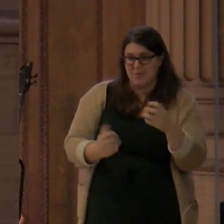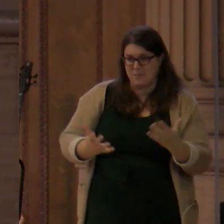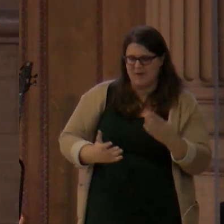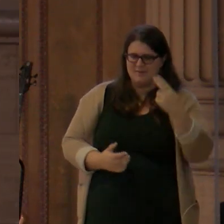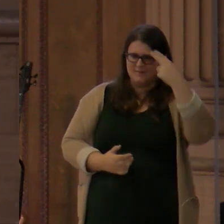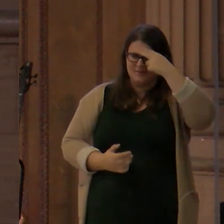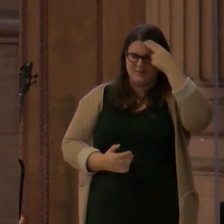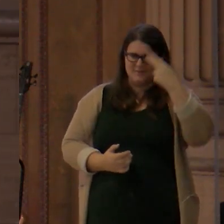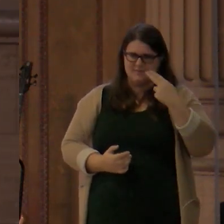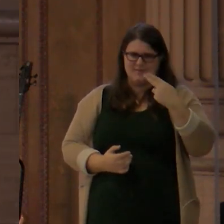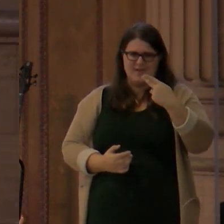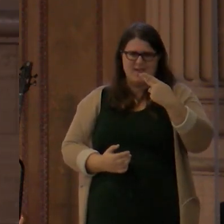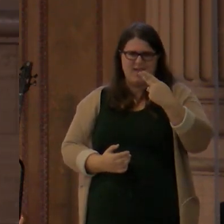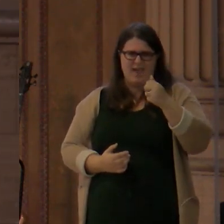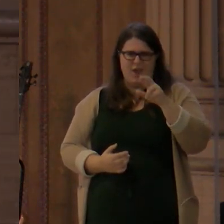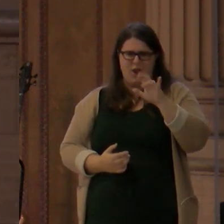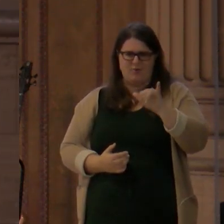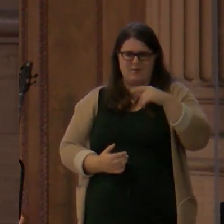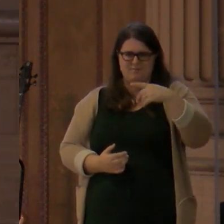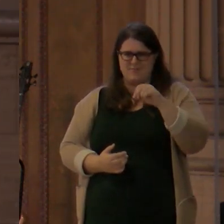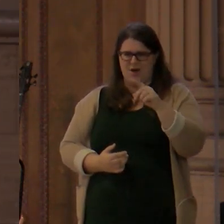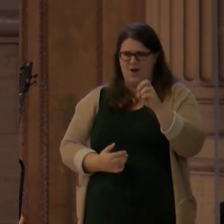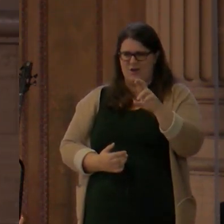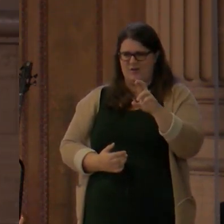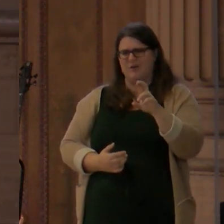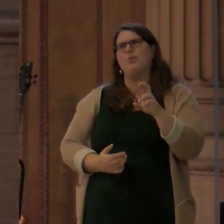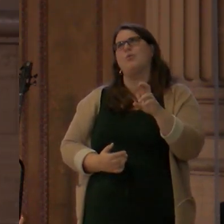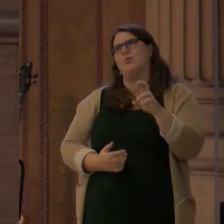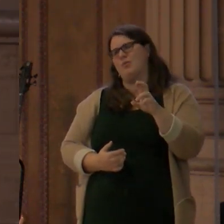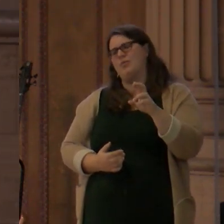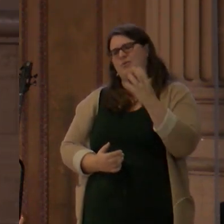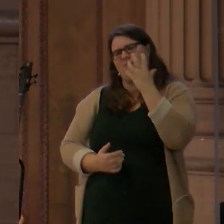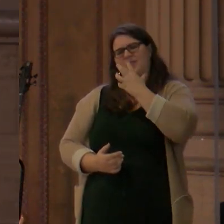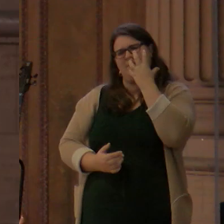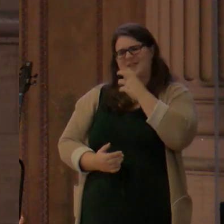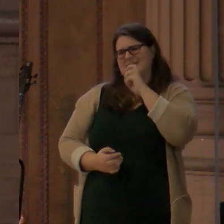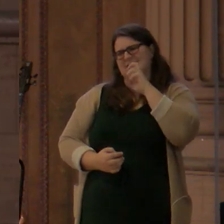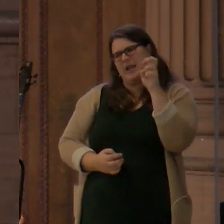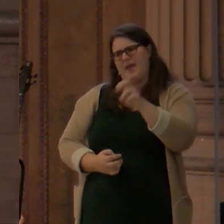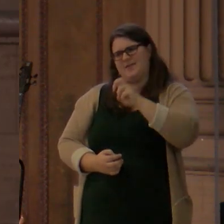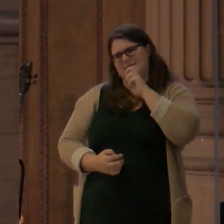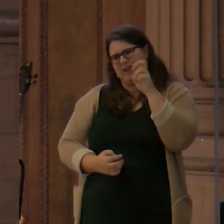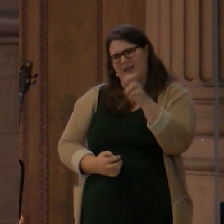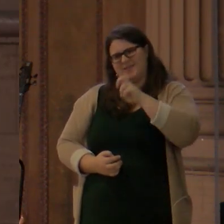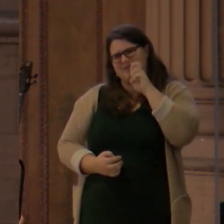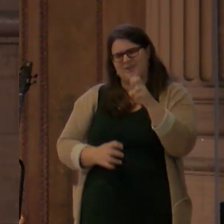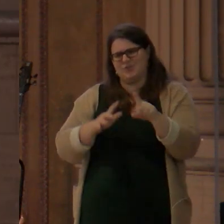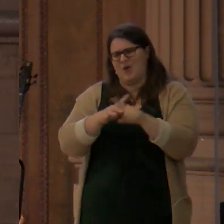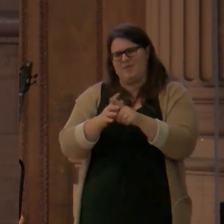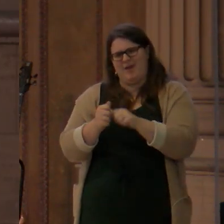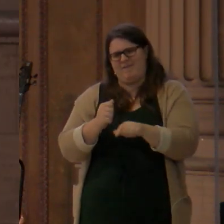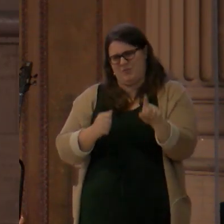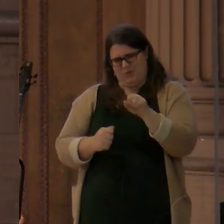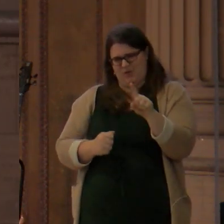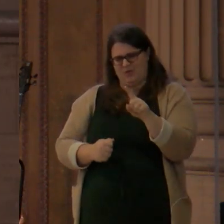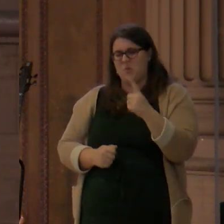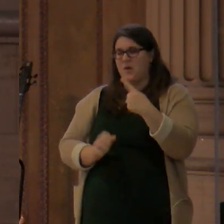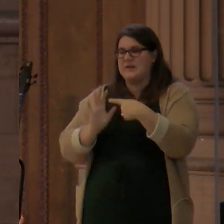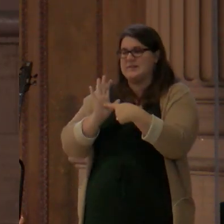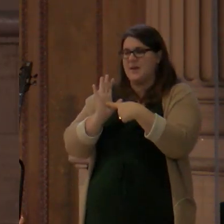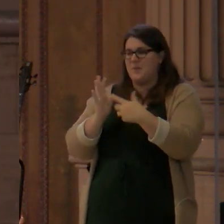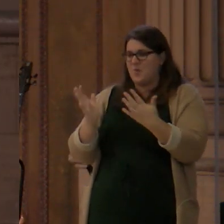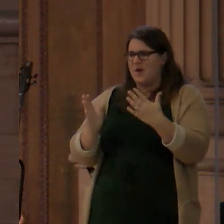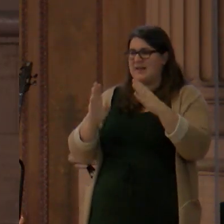That series is filled with snake imagery. Right? So like for example, just a few examples. I mean one of the houses at